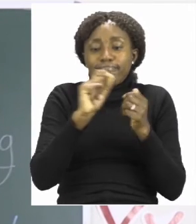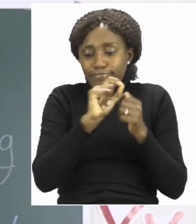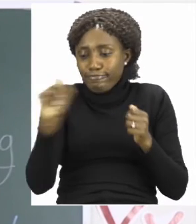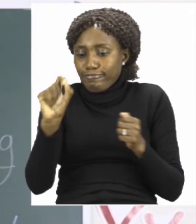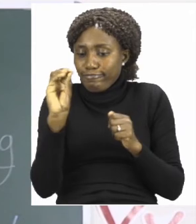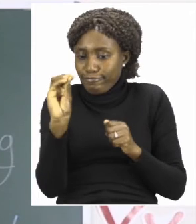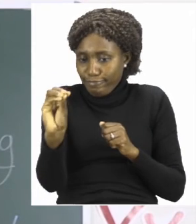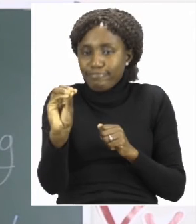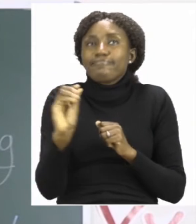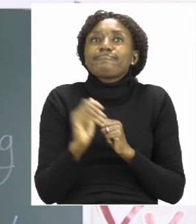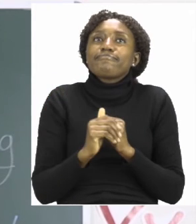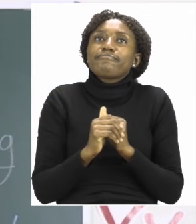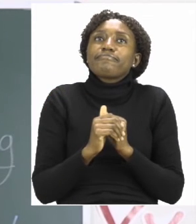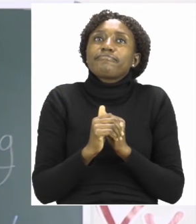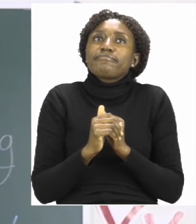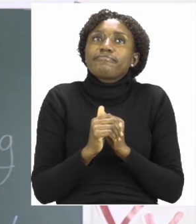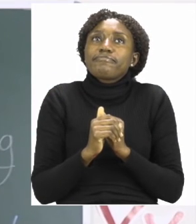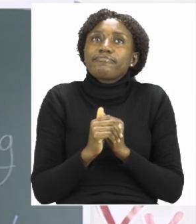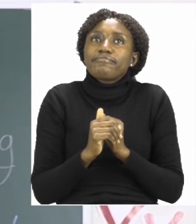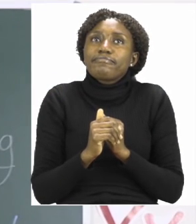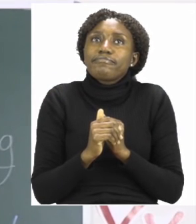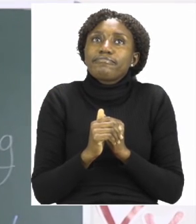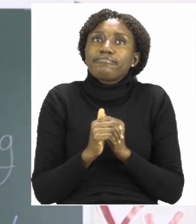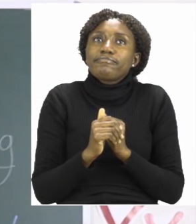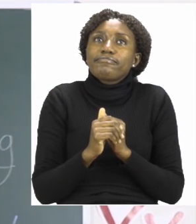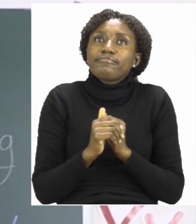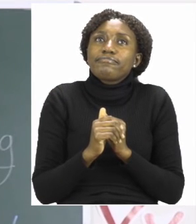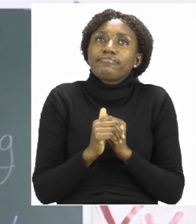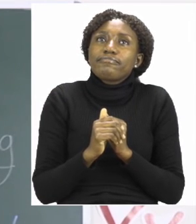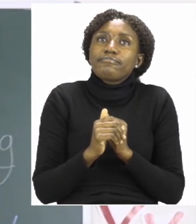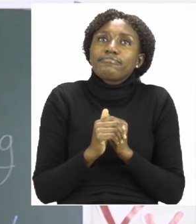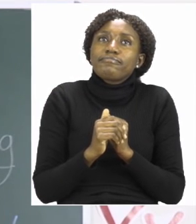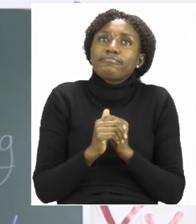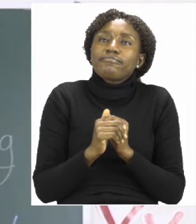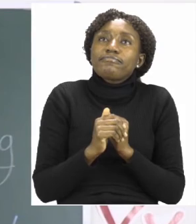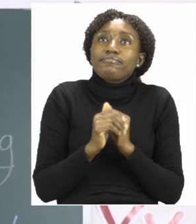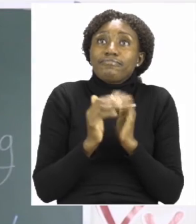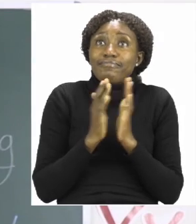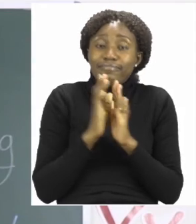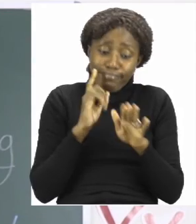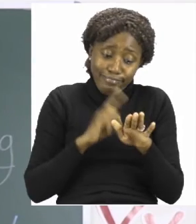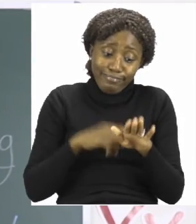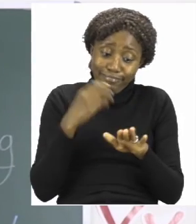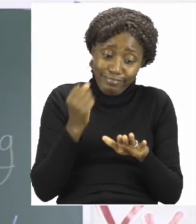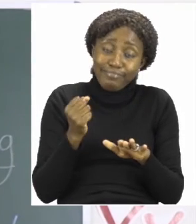other side. Now everyone, I'm going to give you some time to finish